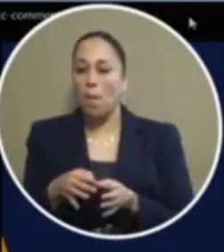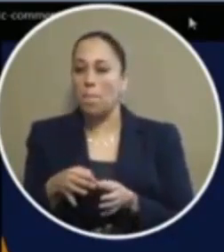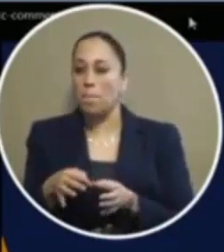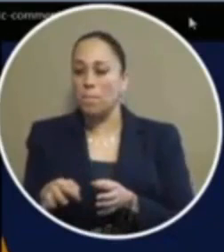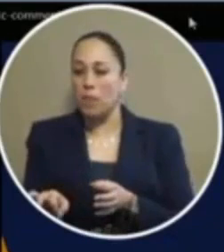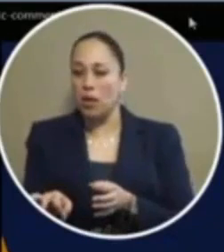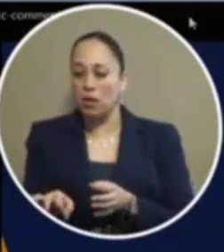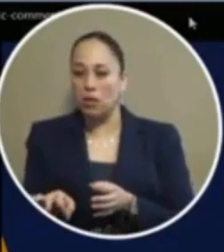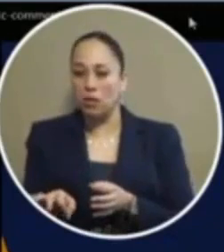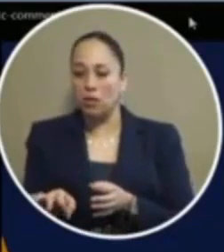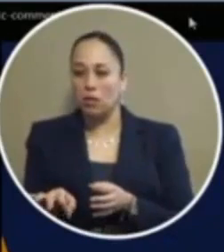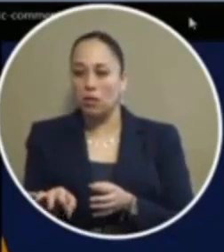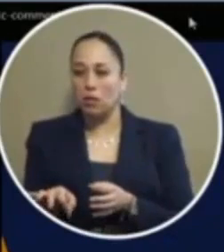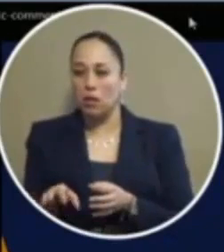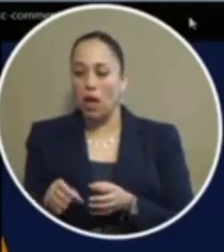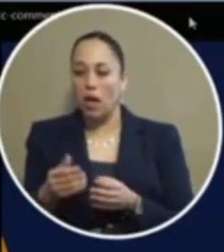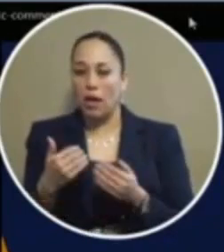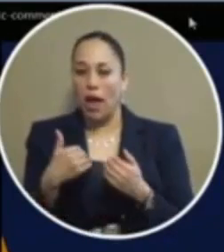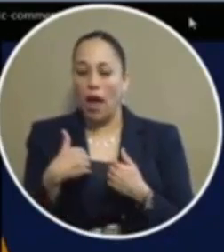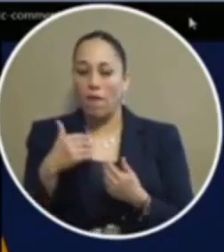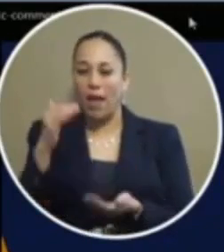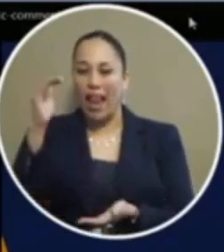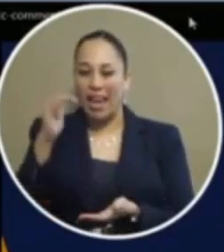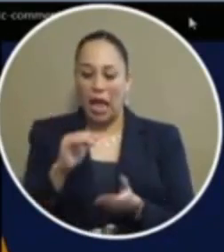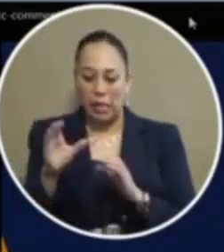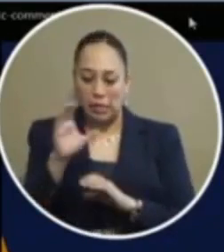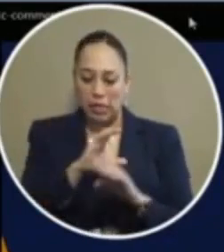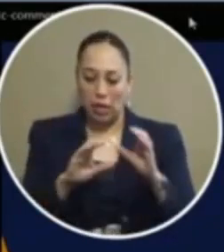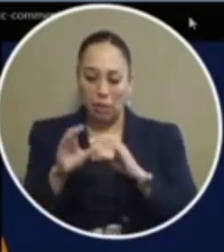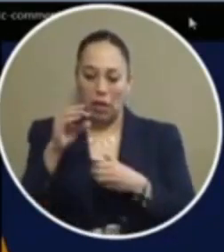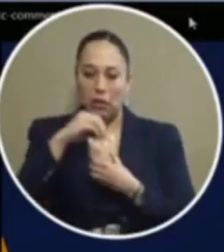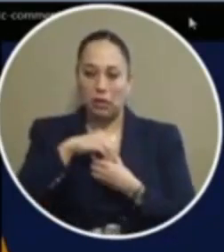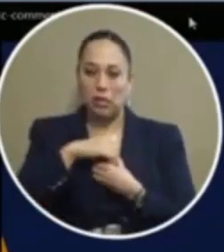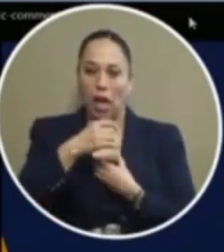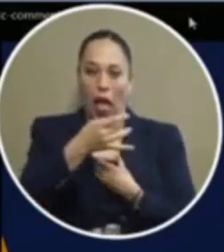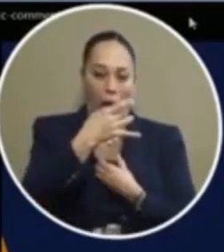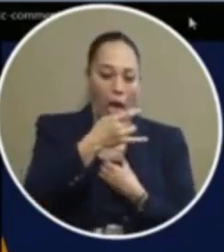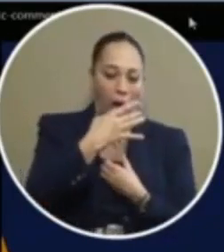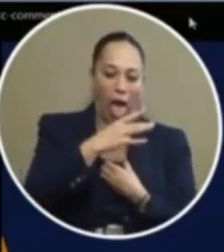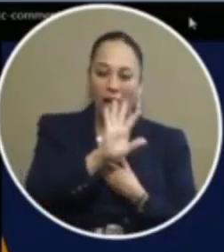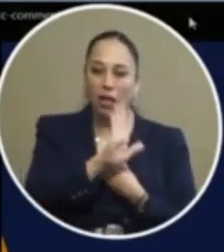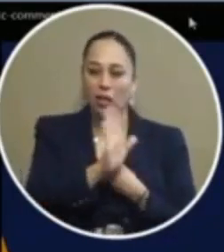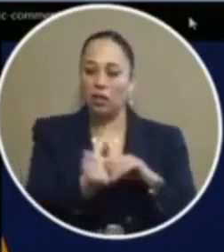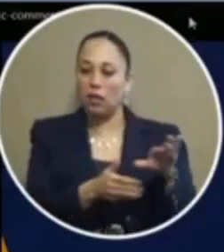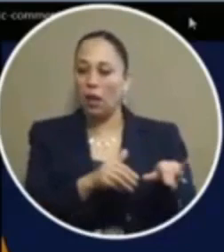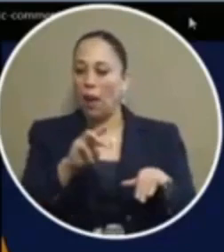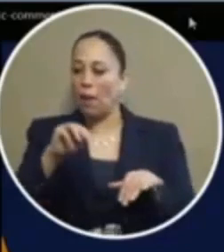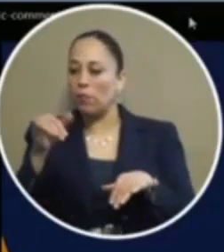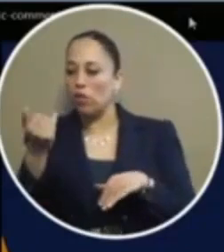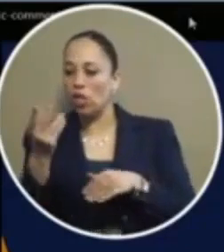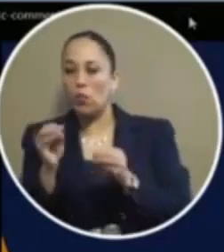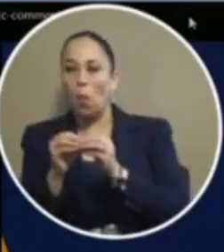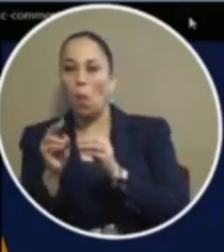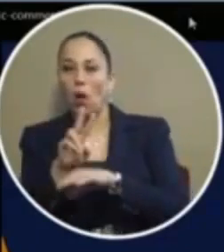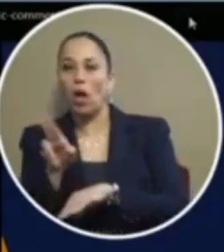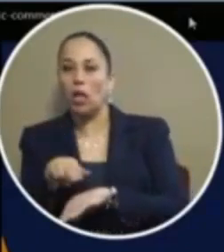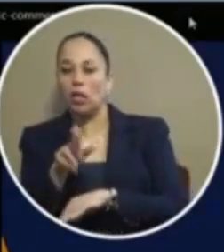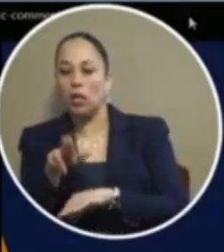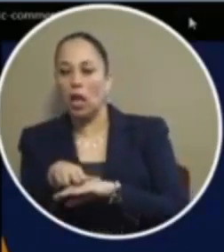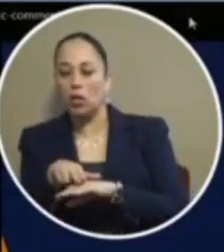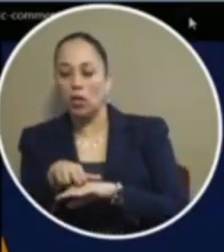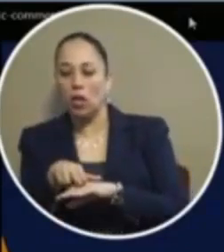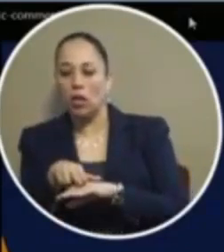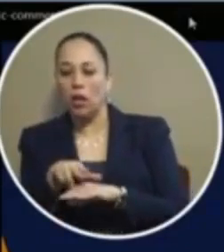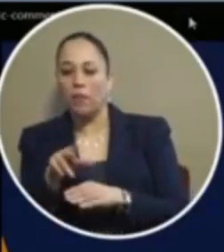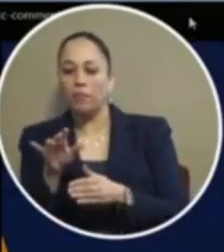of side effects and have less chemicals in their body when this is more natural and plus cops have i mean our